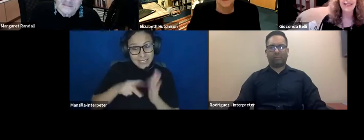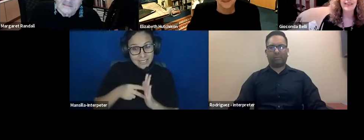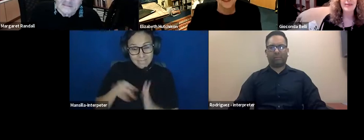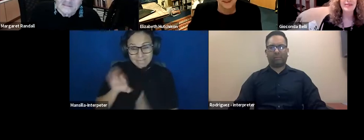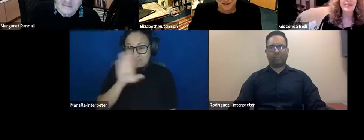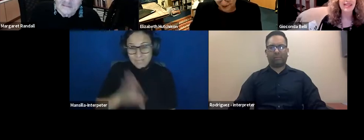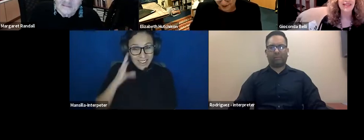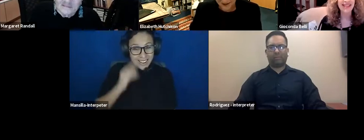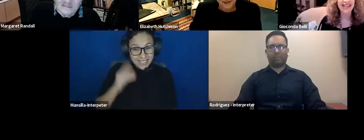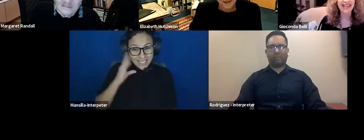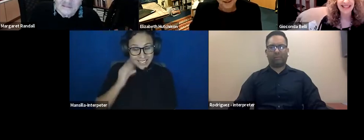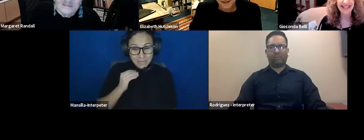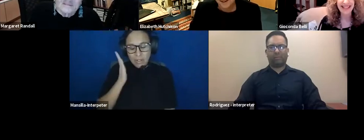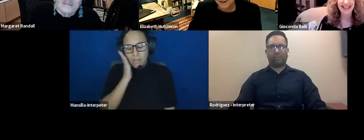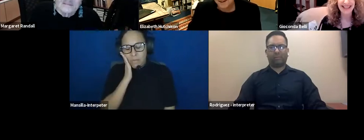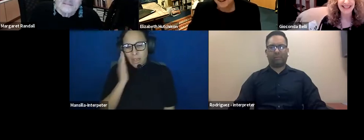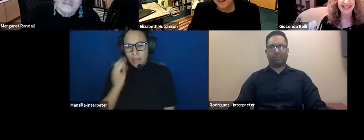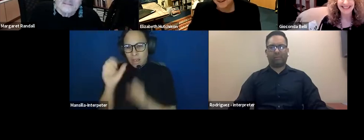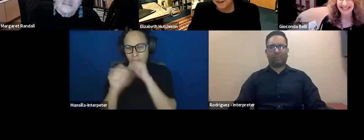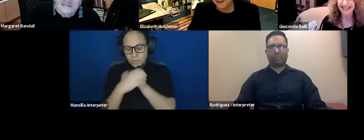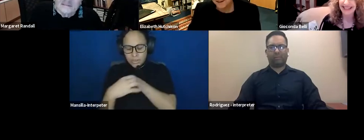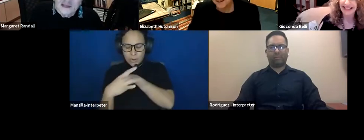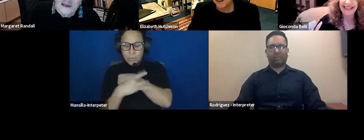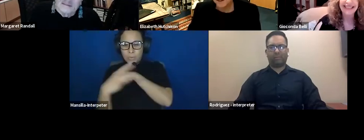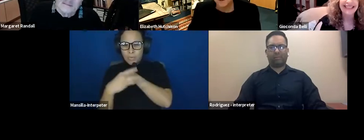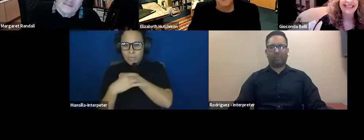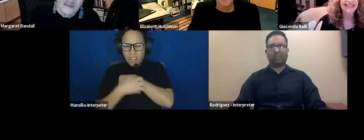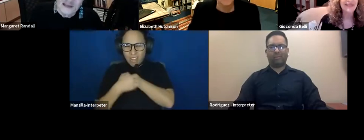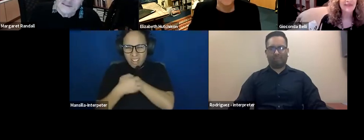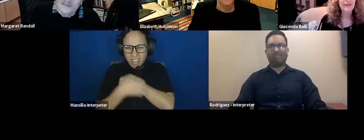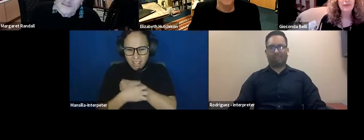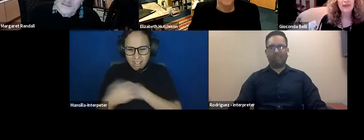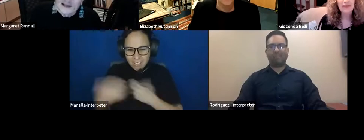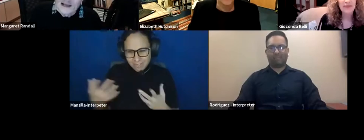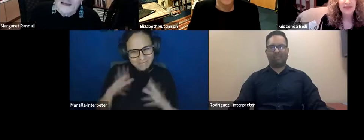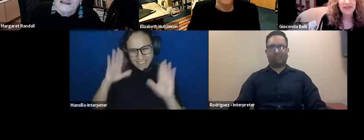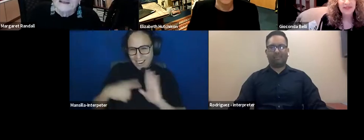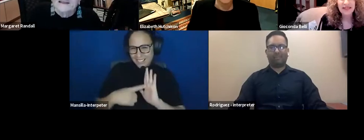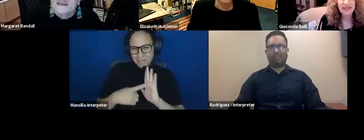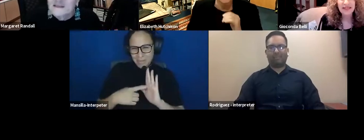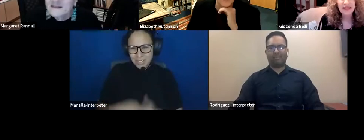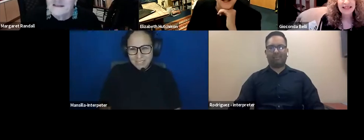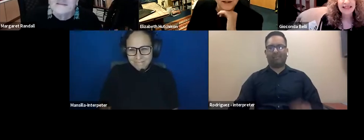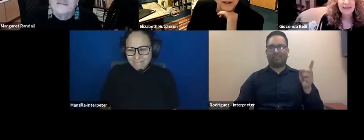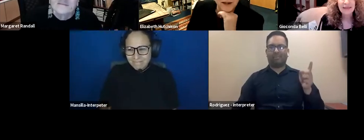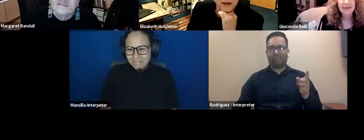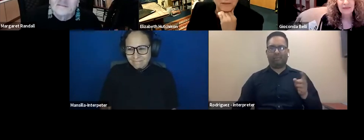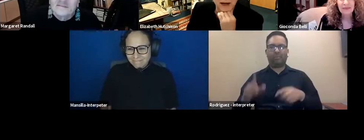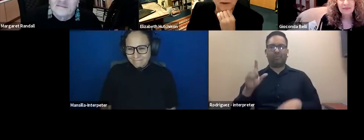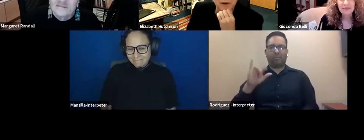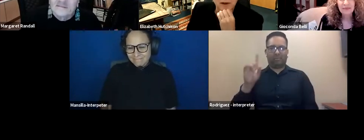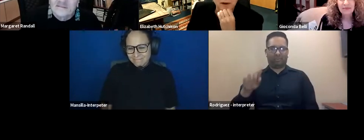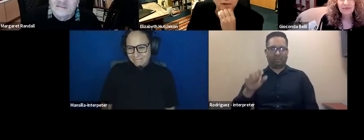And I thought that was such a great thing. Yeah, yeah. I, I'd like to